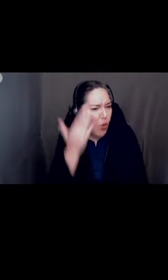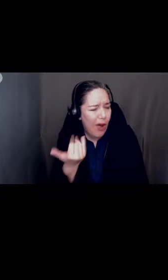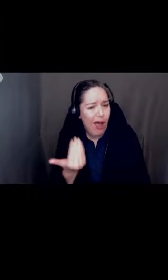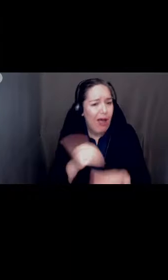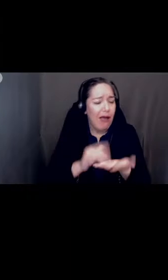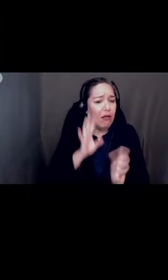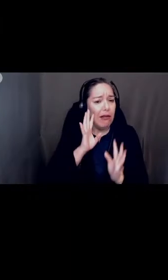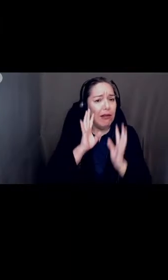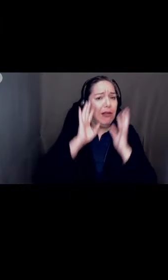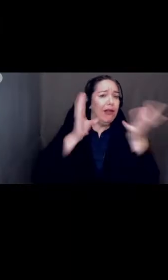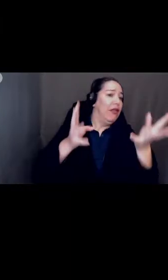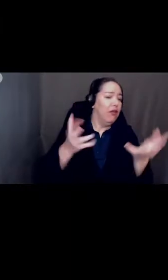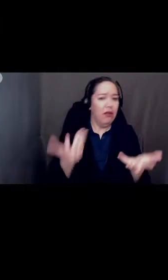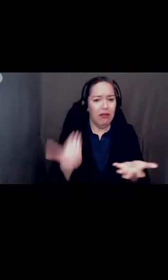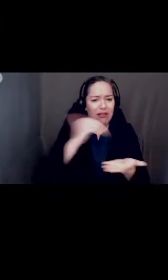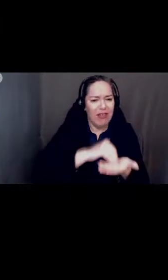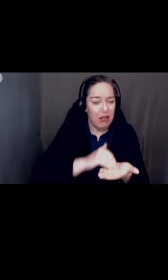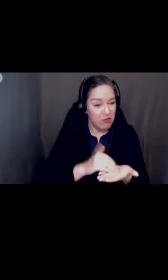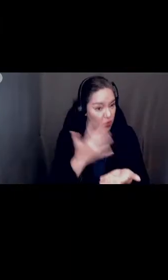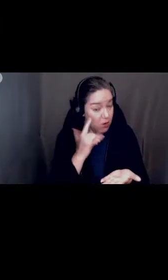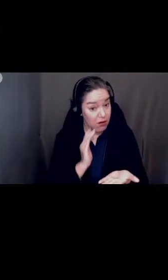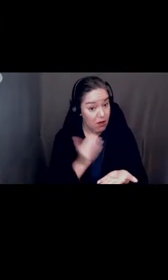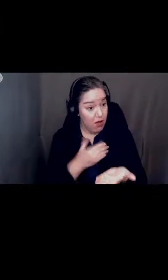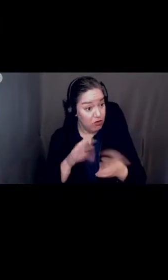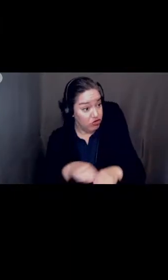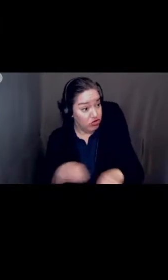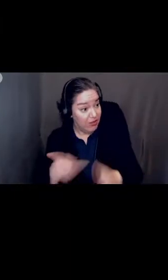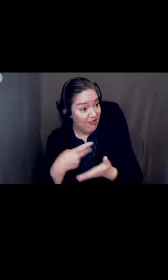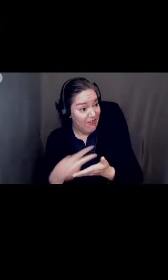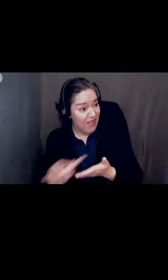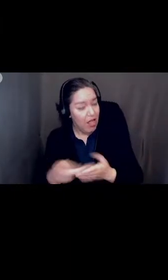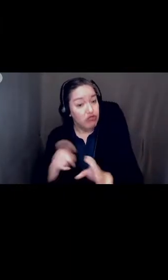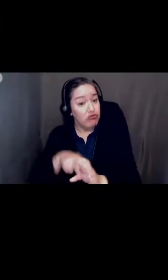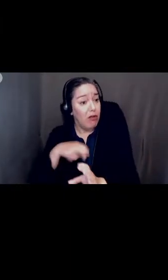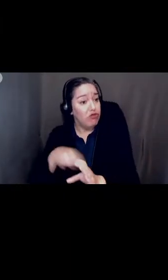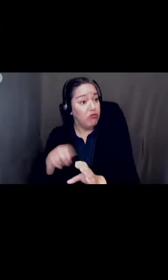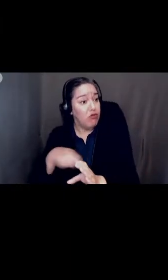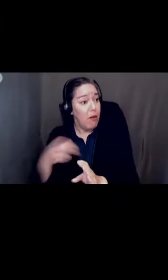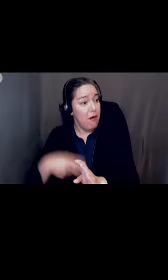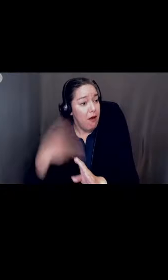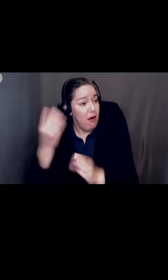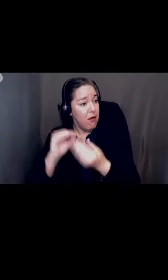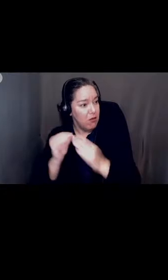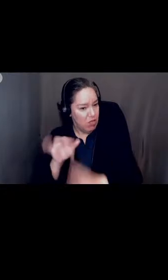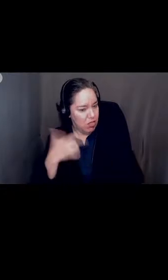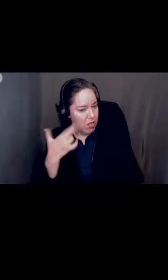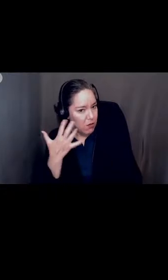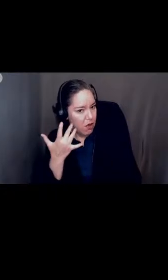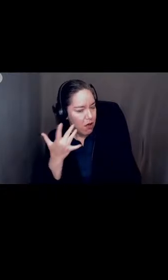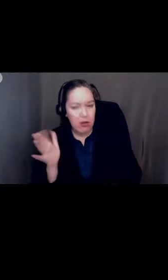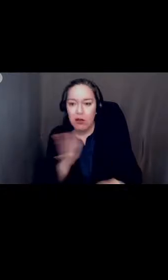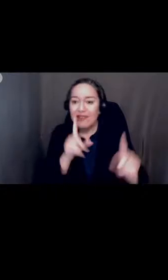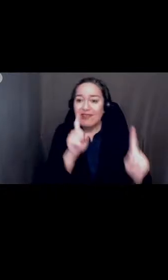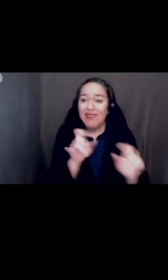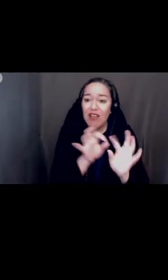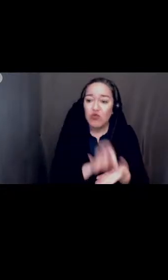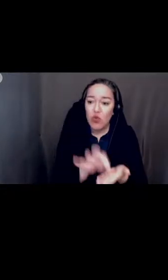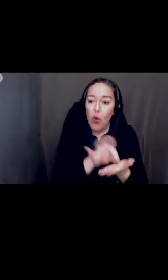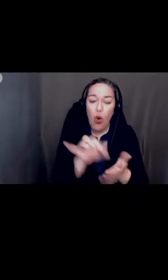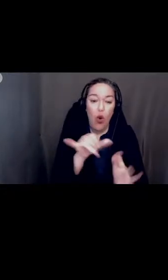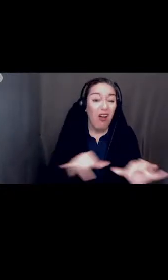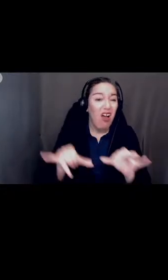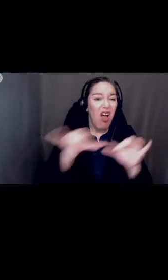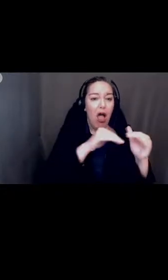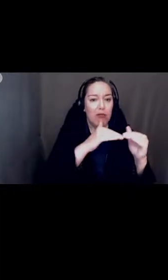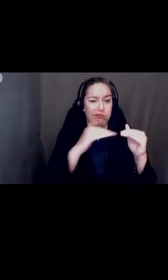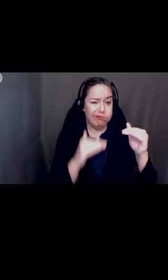the wheel is it because our children are failing and dropping out at high rates is it because our test scores are below basic is it because